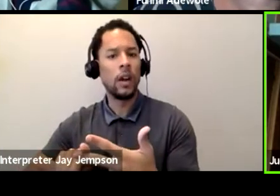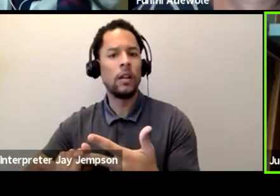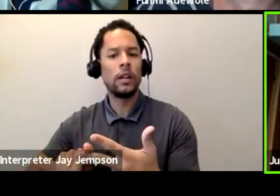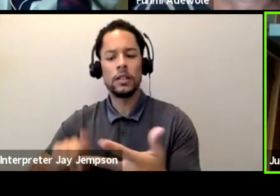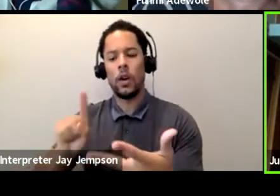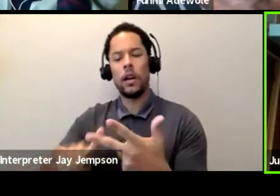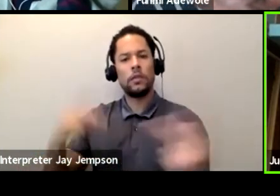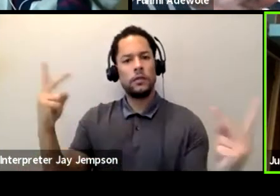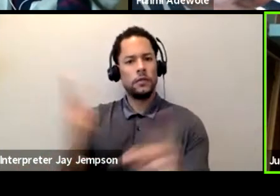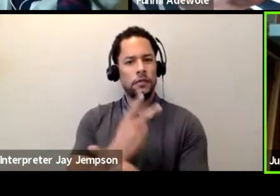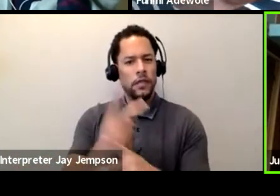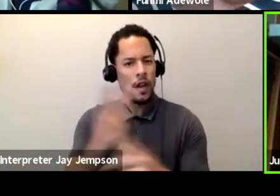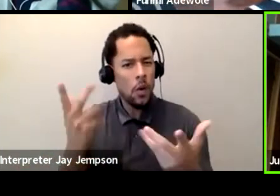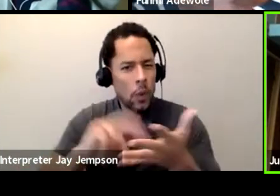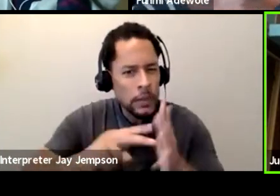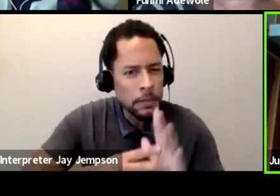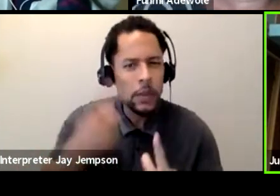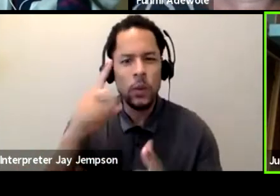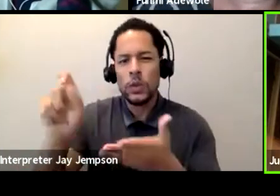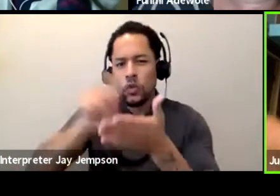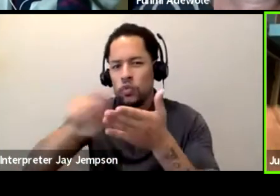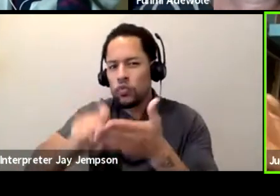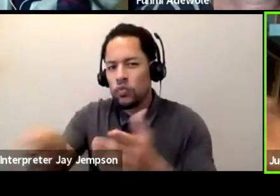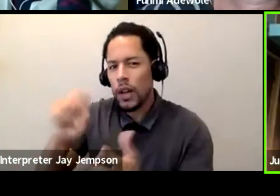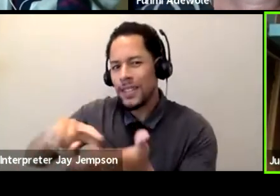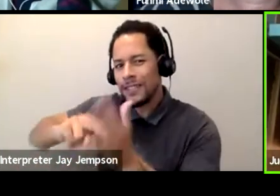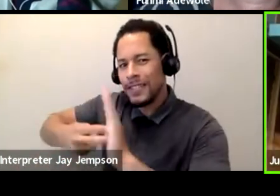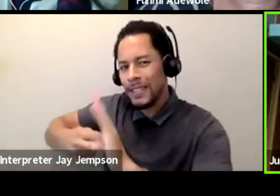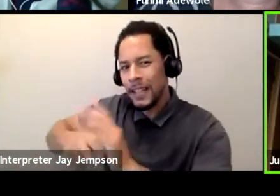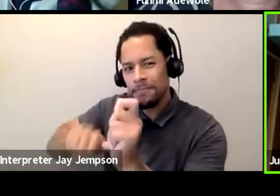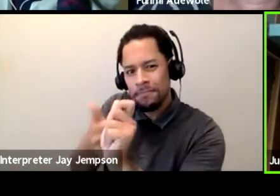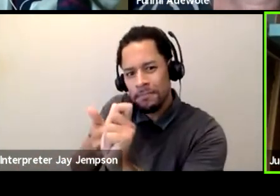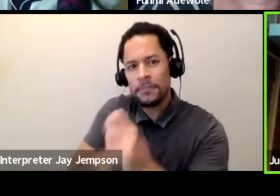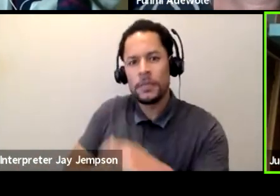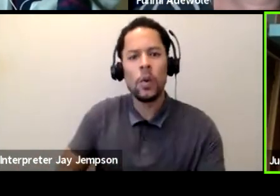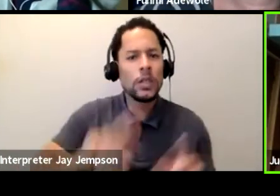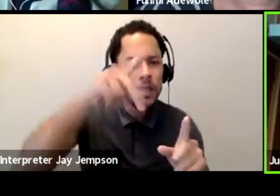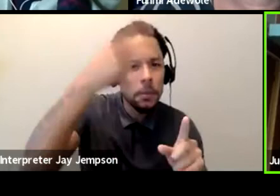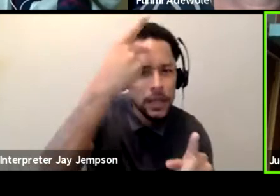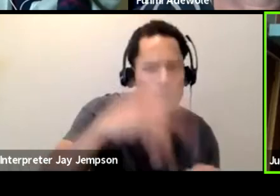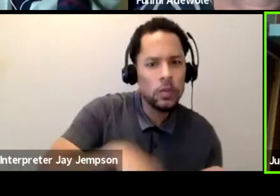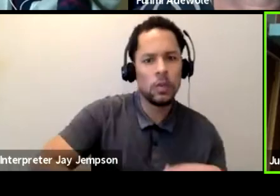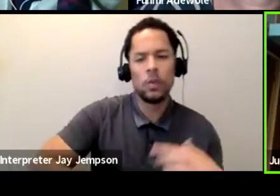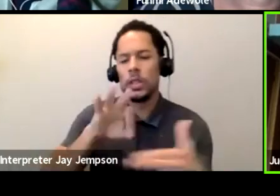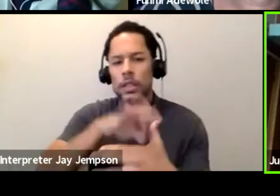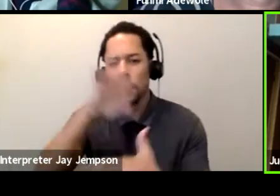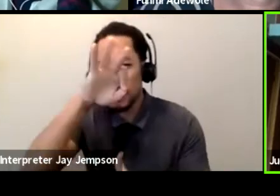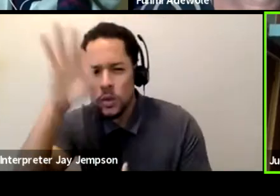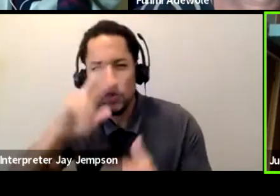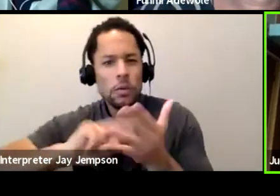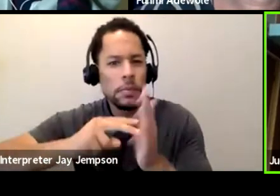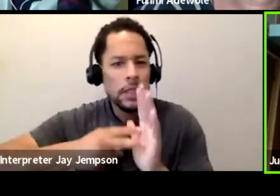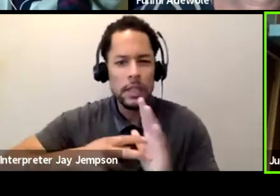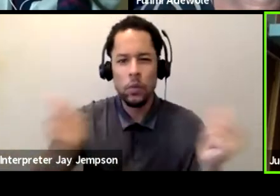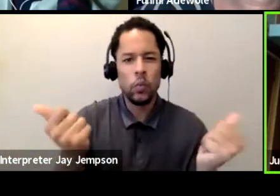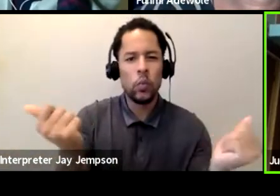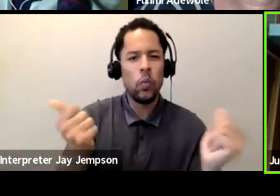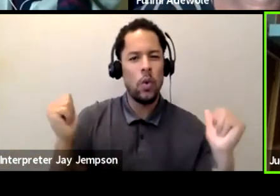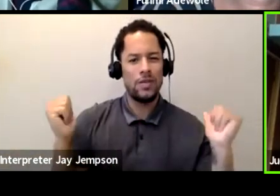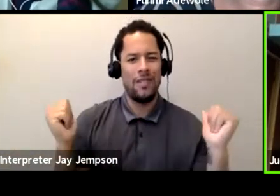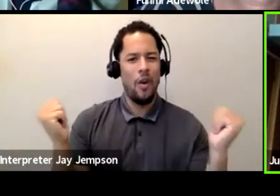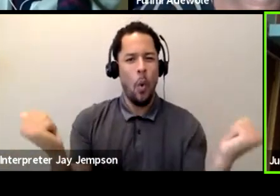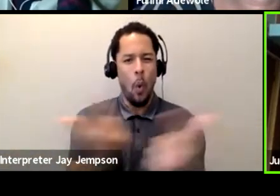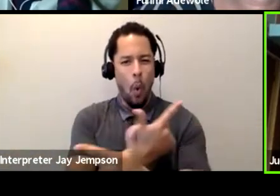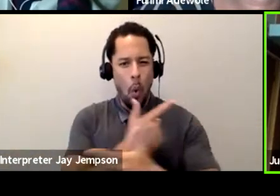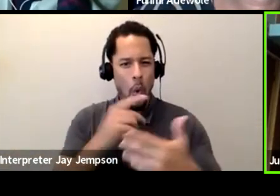it existing? What is the social? What is the political? What is the emotional? What is the spiritual? What are all those contexts around which